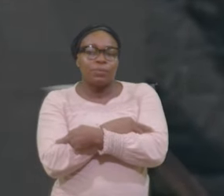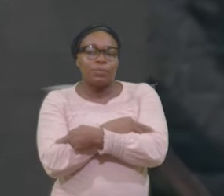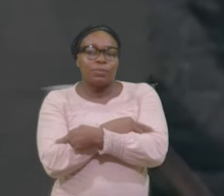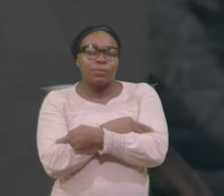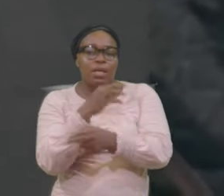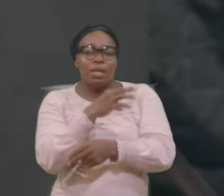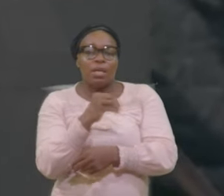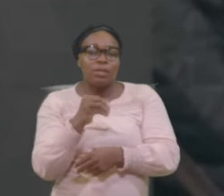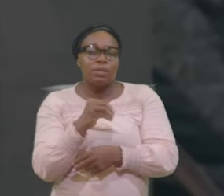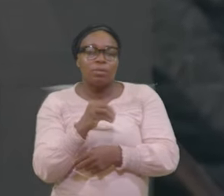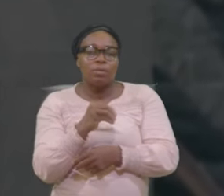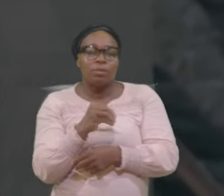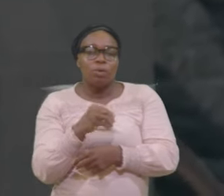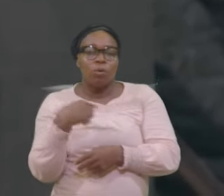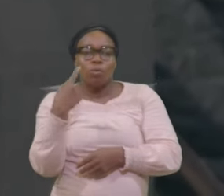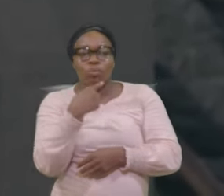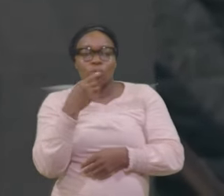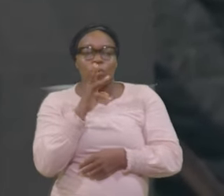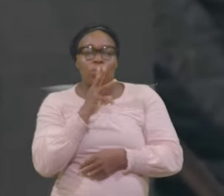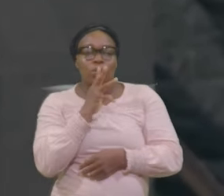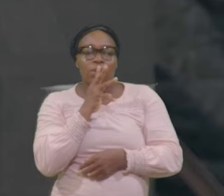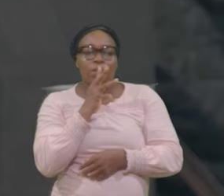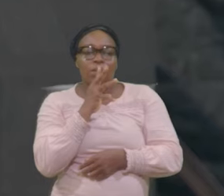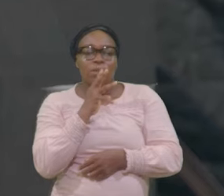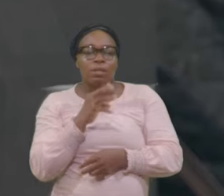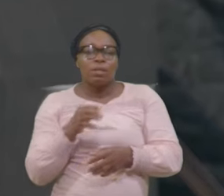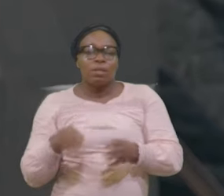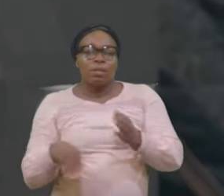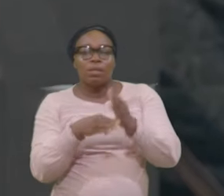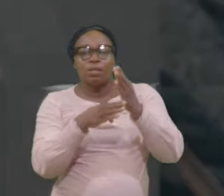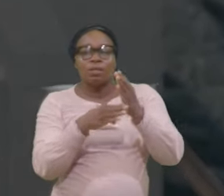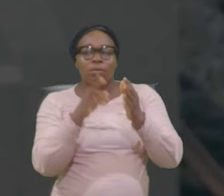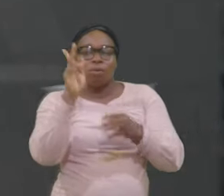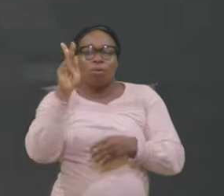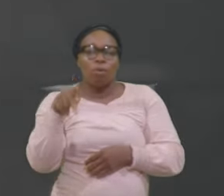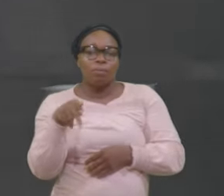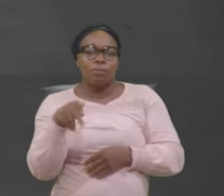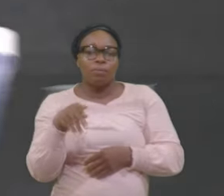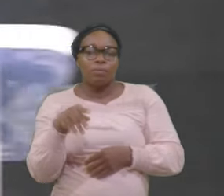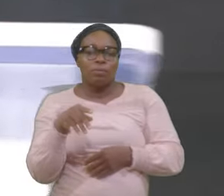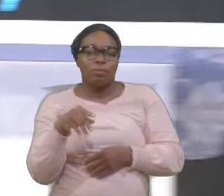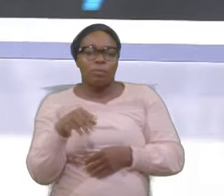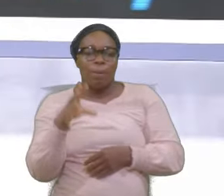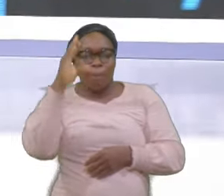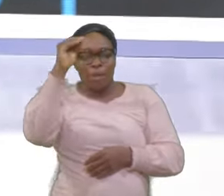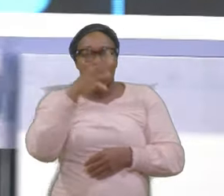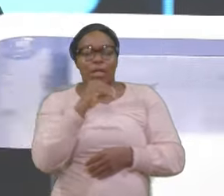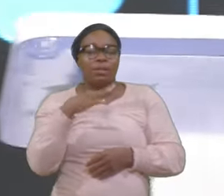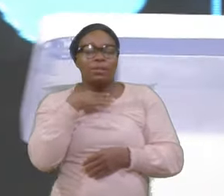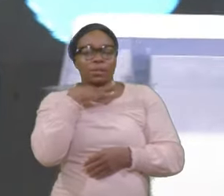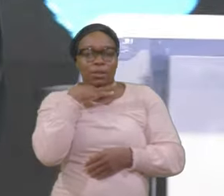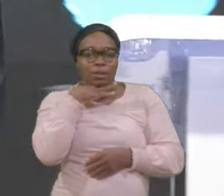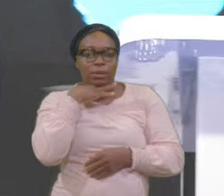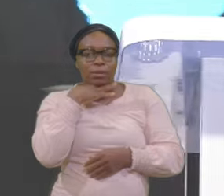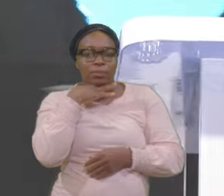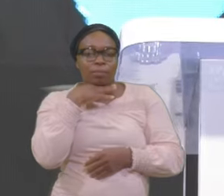Cast Up My And Dirge Look at Psalm 37 I'm reading From